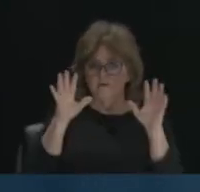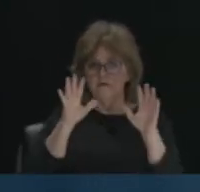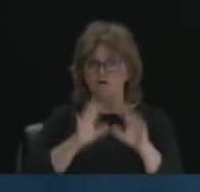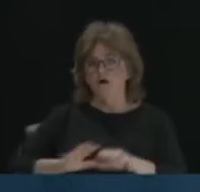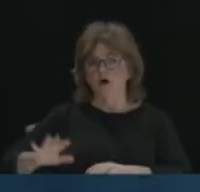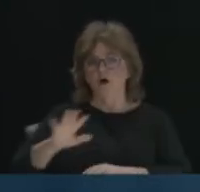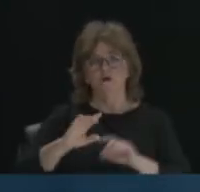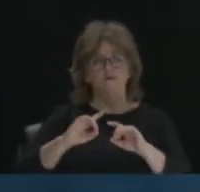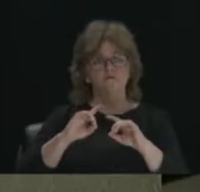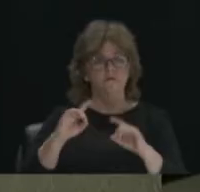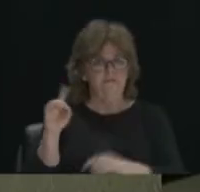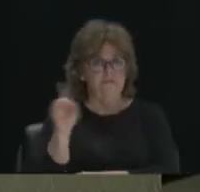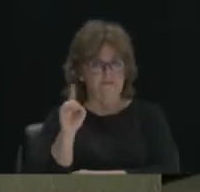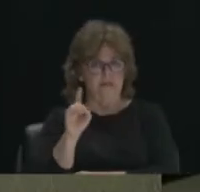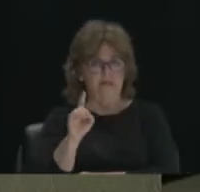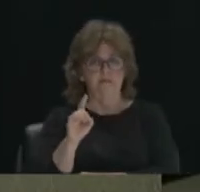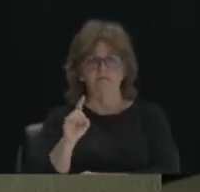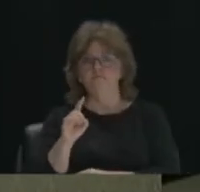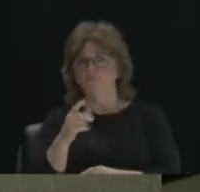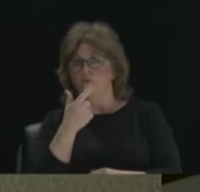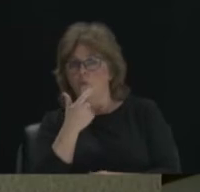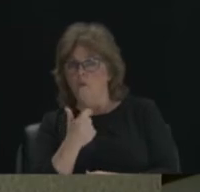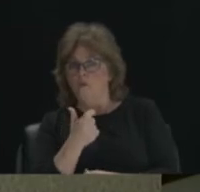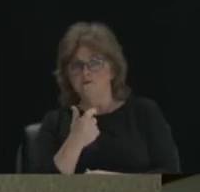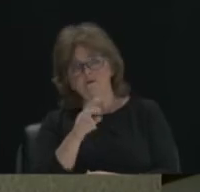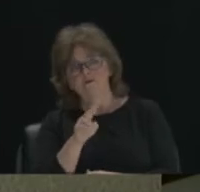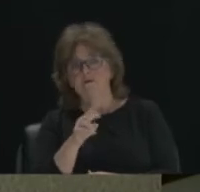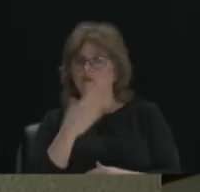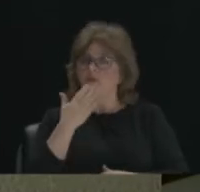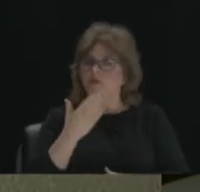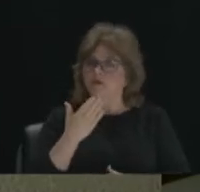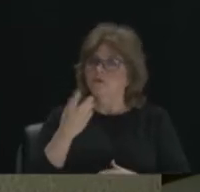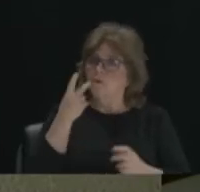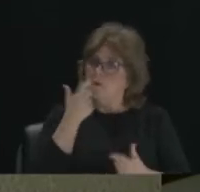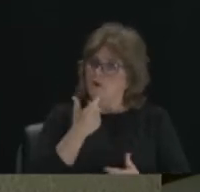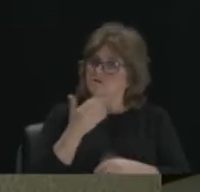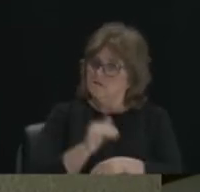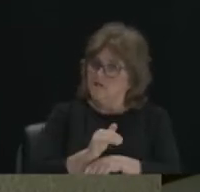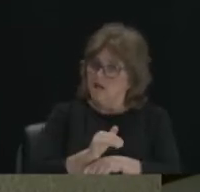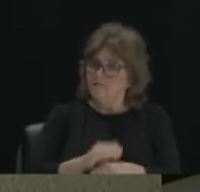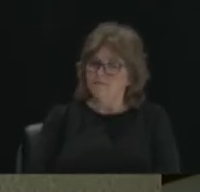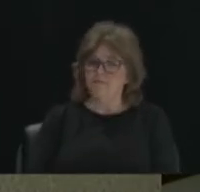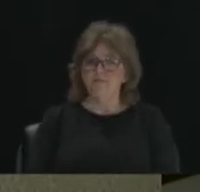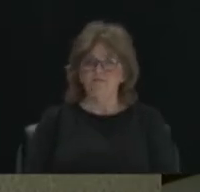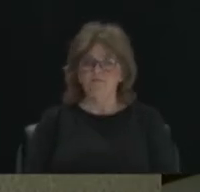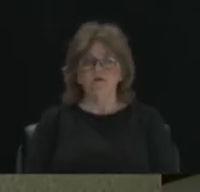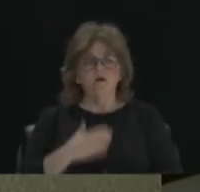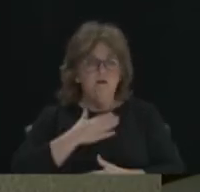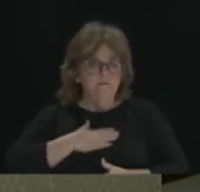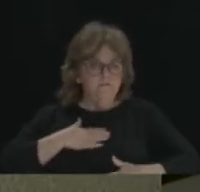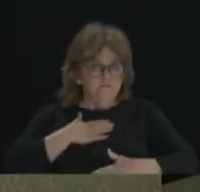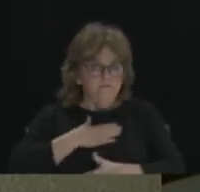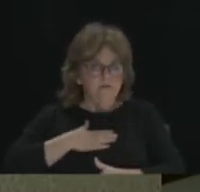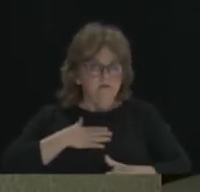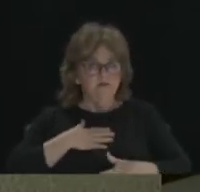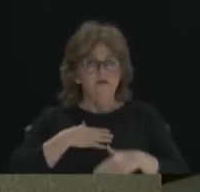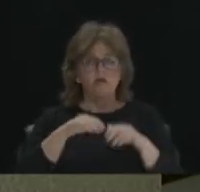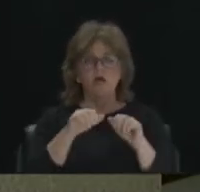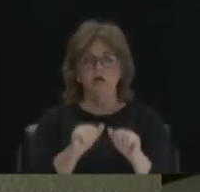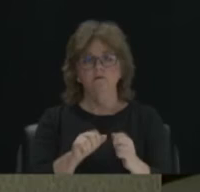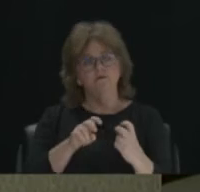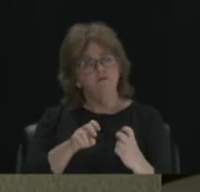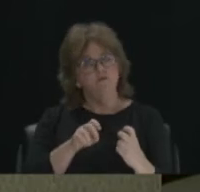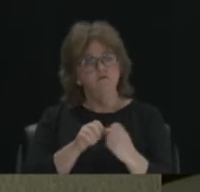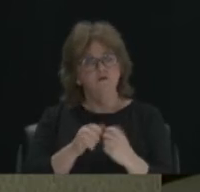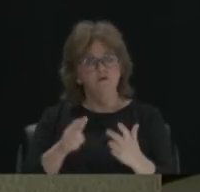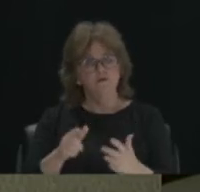of the Dayton Access TV audience. So anybody that's watching us, we're glad you're with us tonight. I'm pleased to have a chance to sit down with you and learn more